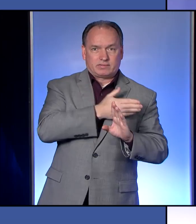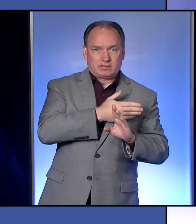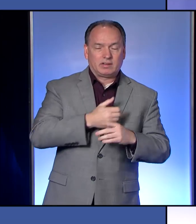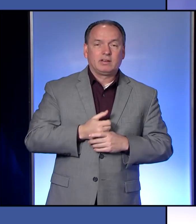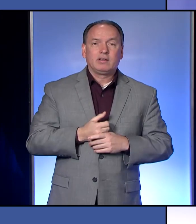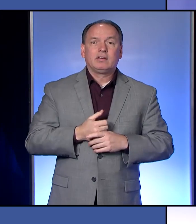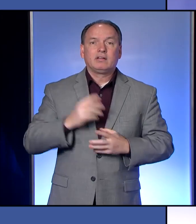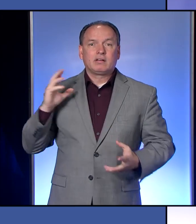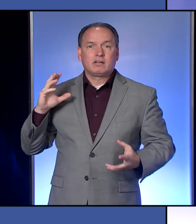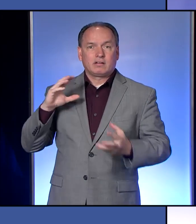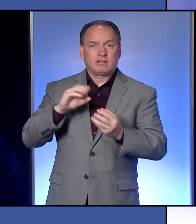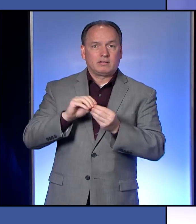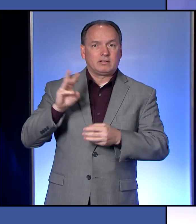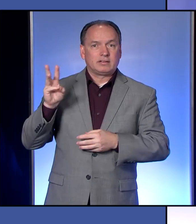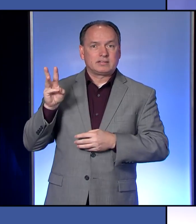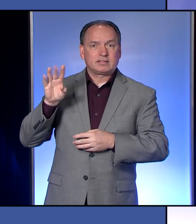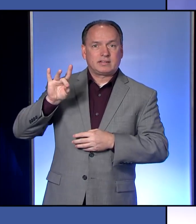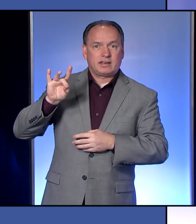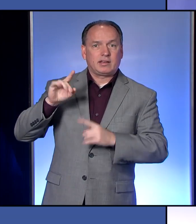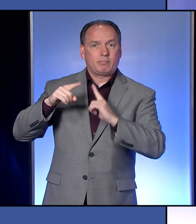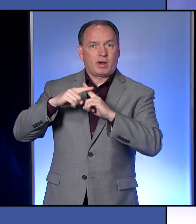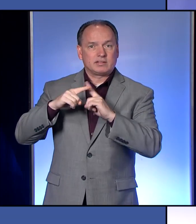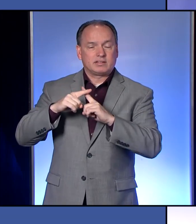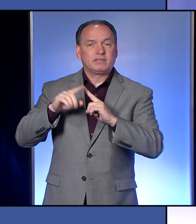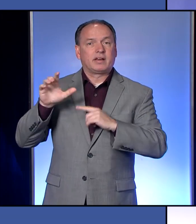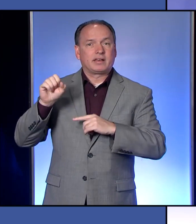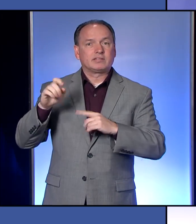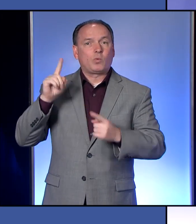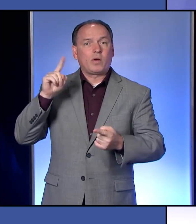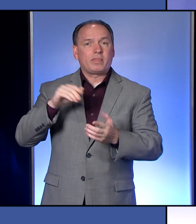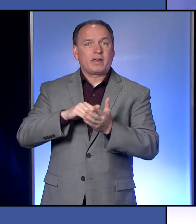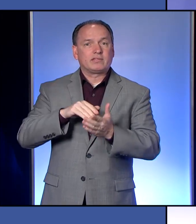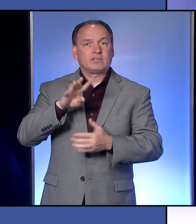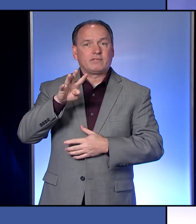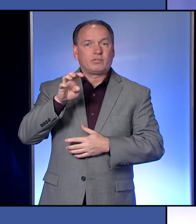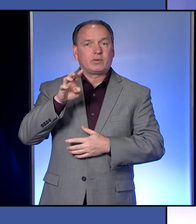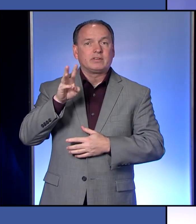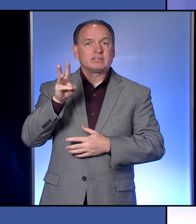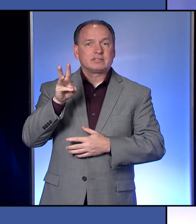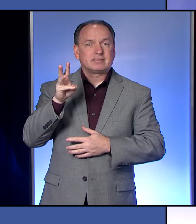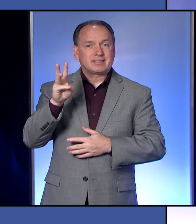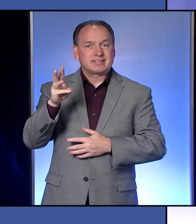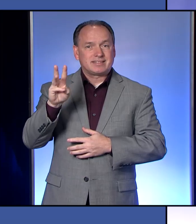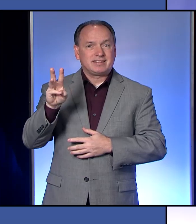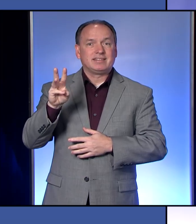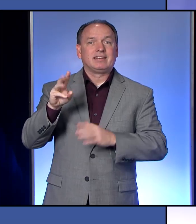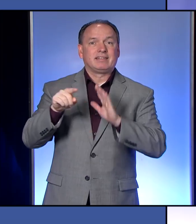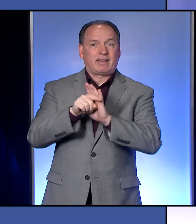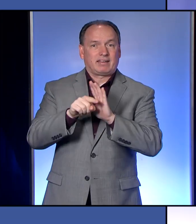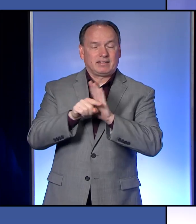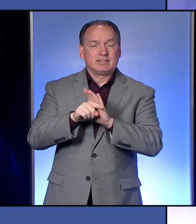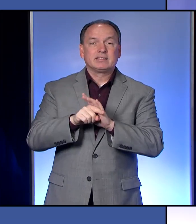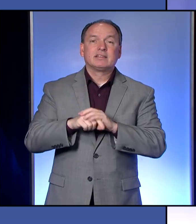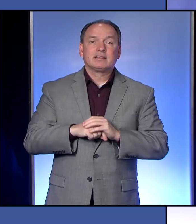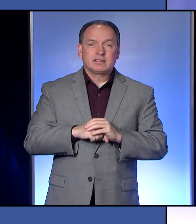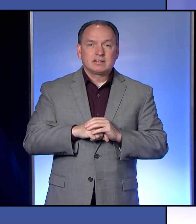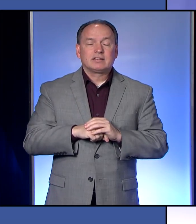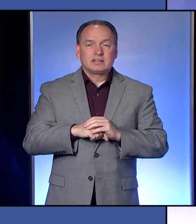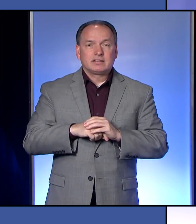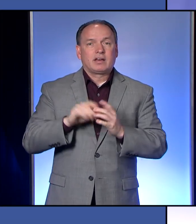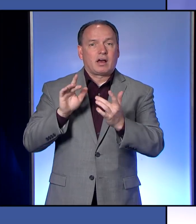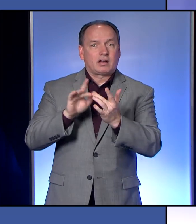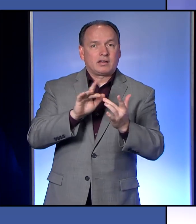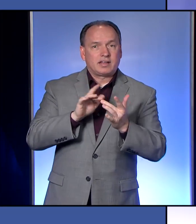us at a total of 68 positives and 1,416 negatives. Contact tracing